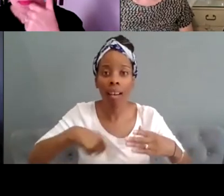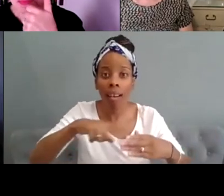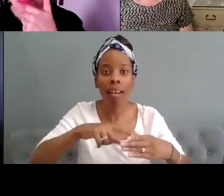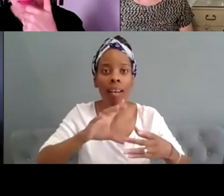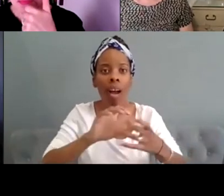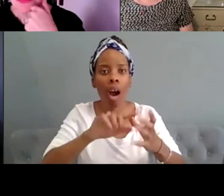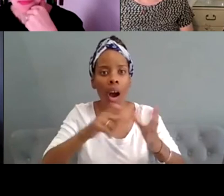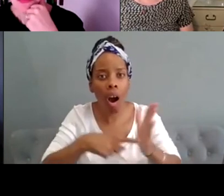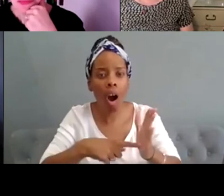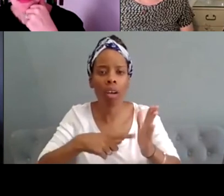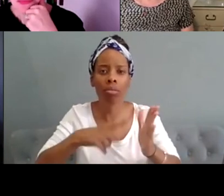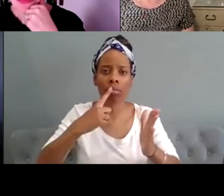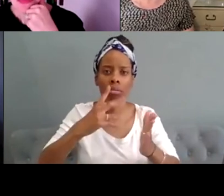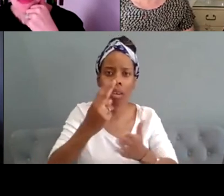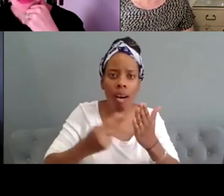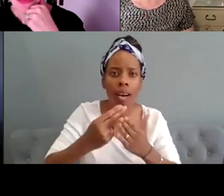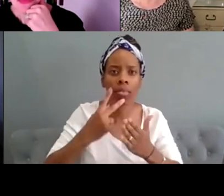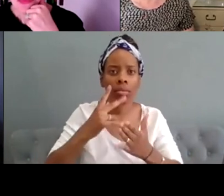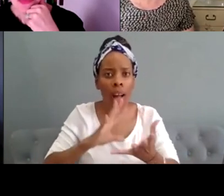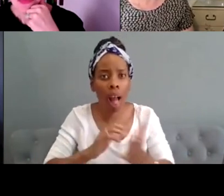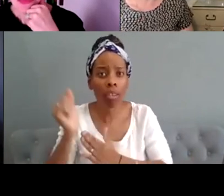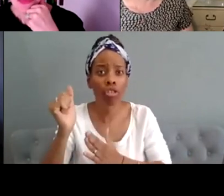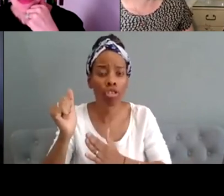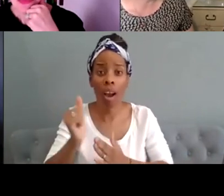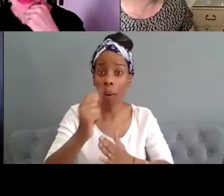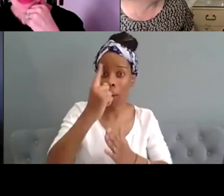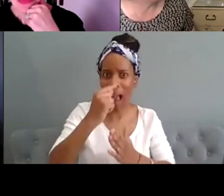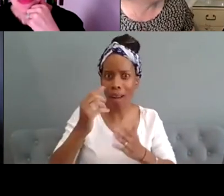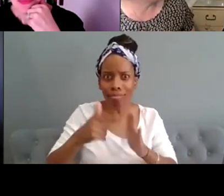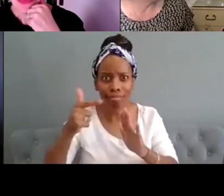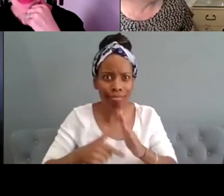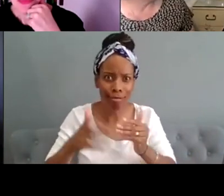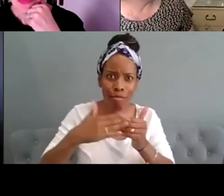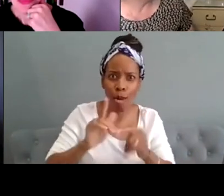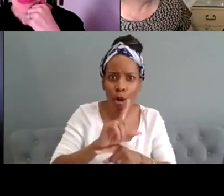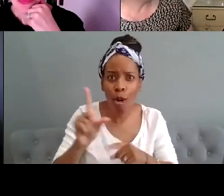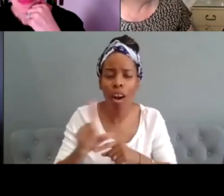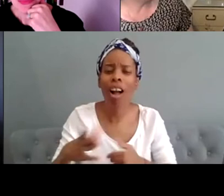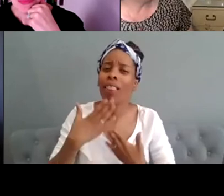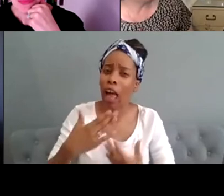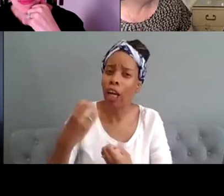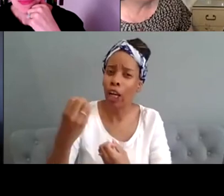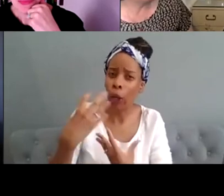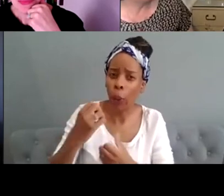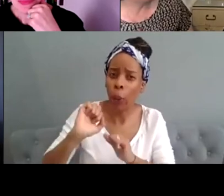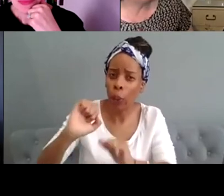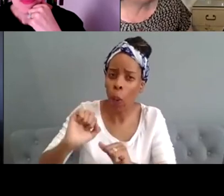you know in the next part of the conversation but thank you for that for that um contribution it's really fantastic